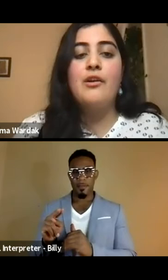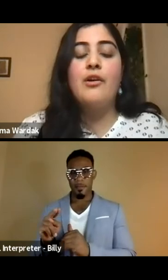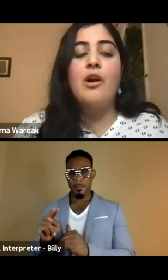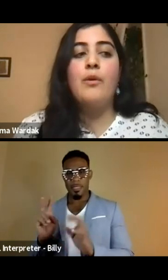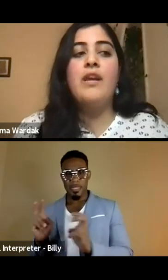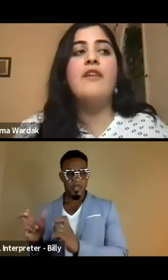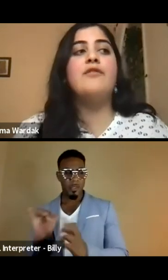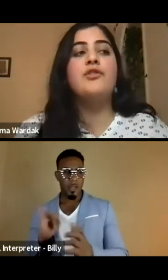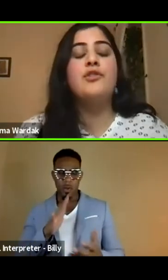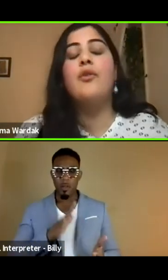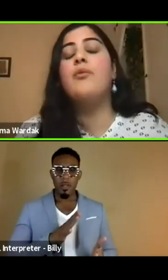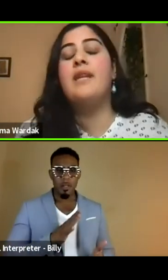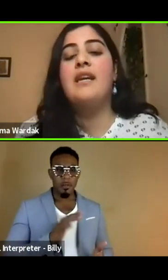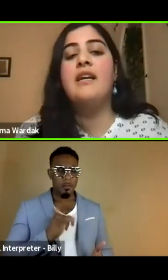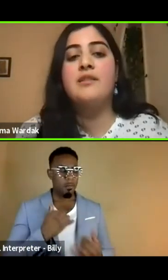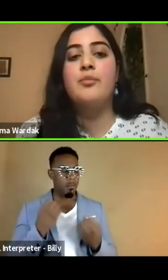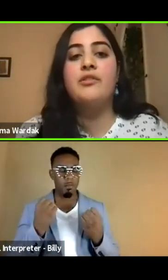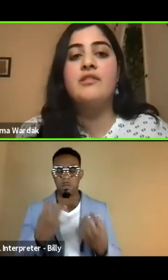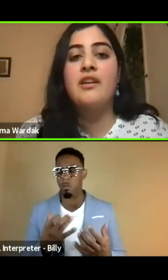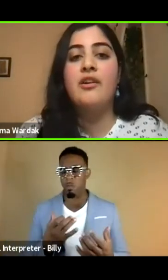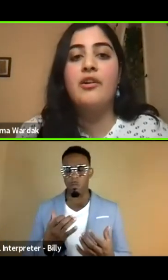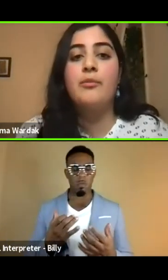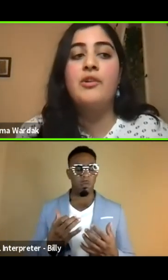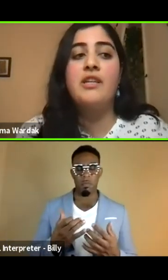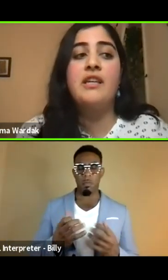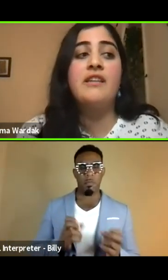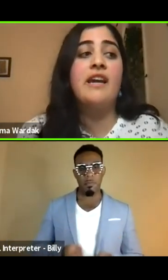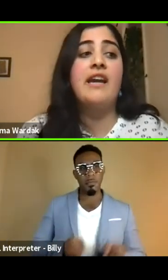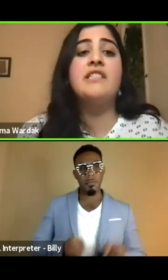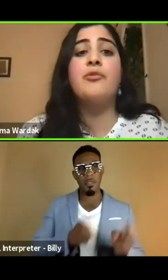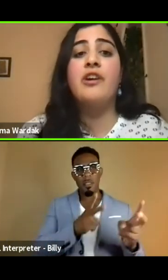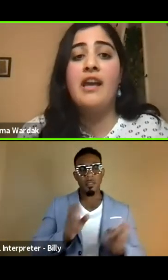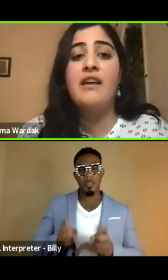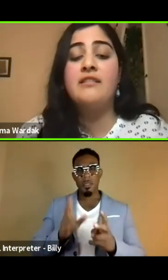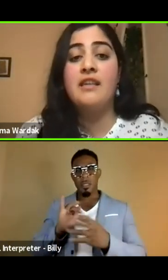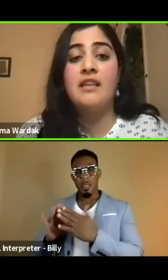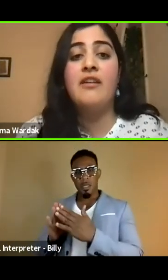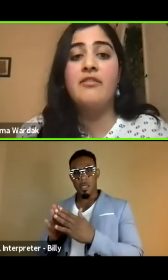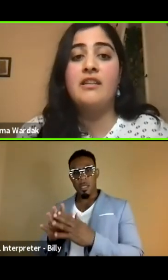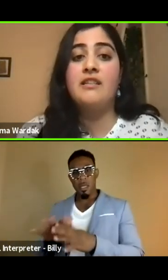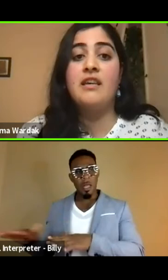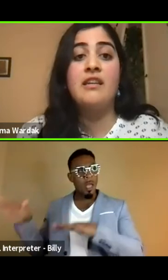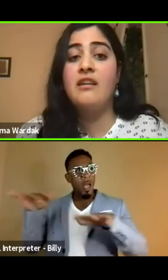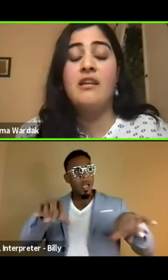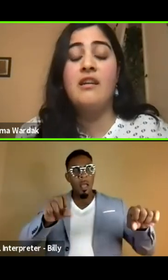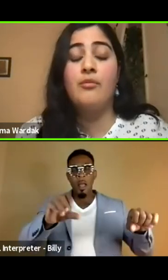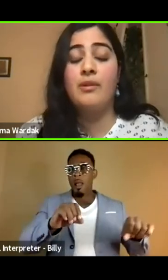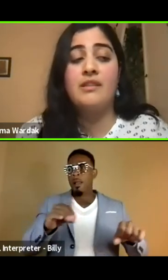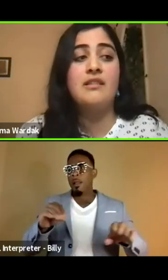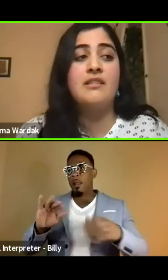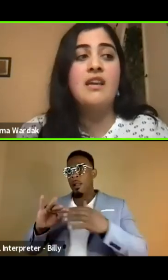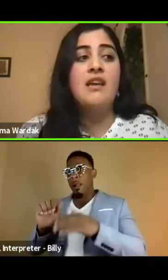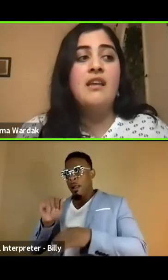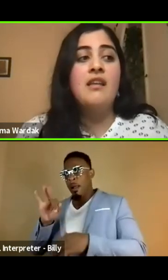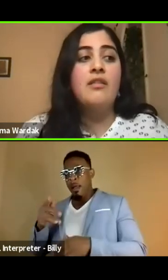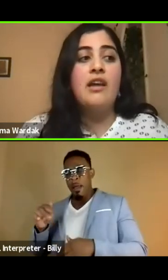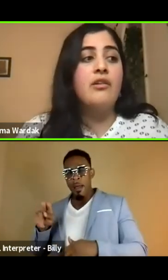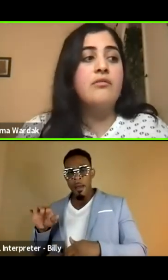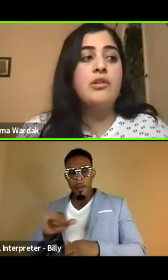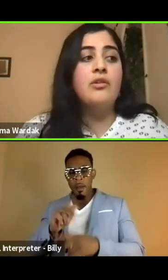there, we have so many experts in our community, in the diaspora and in Afghanistan and in other places